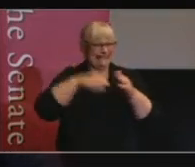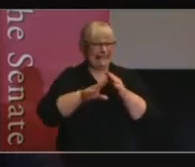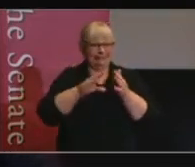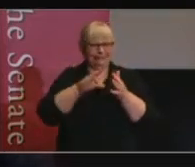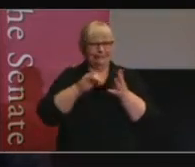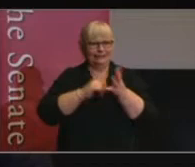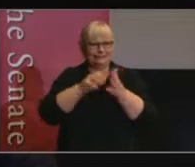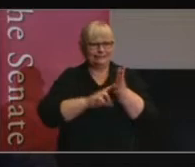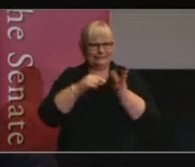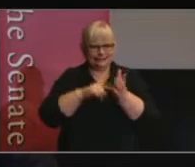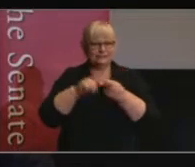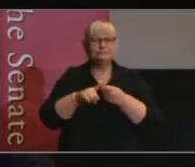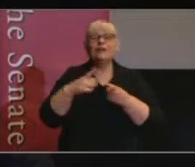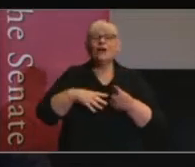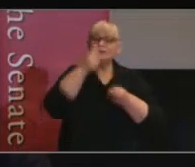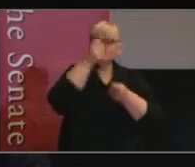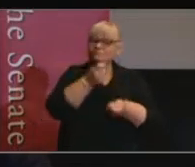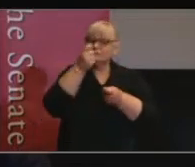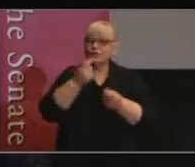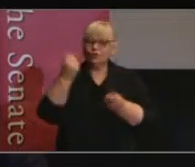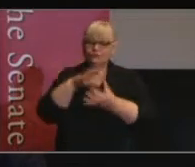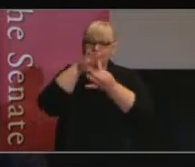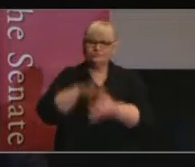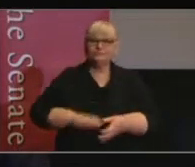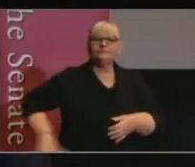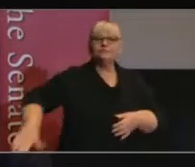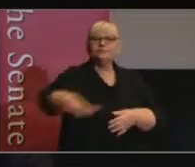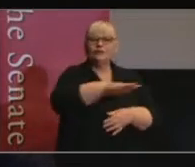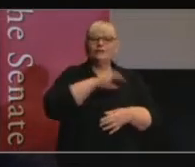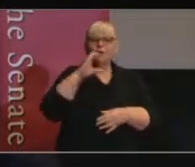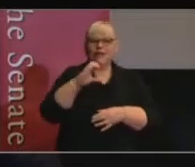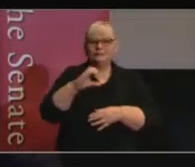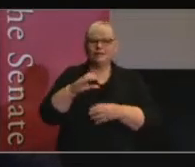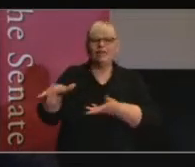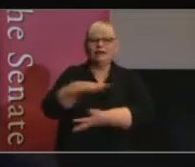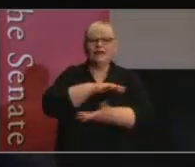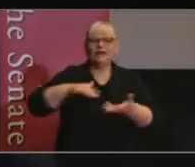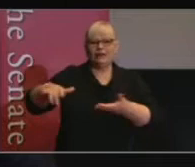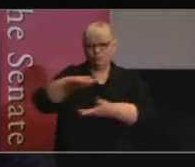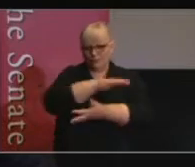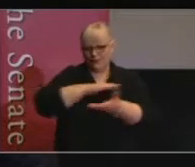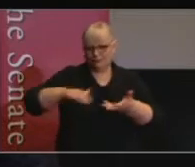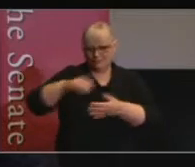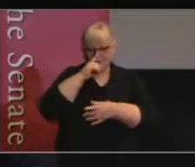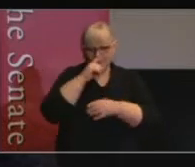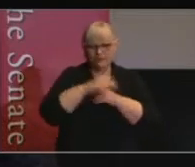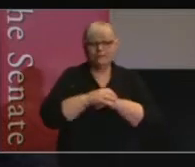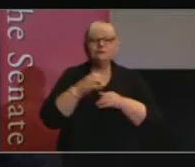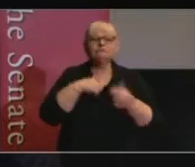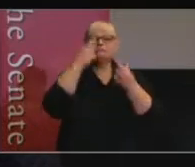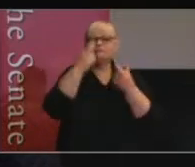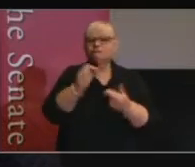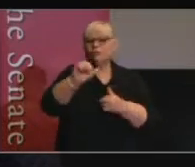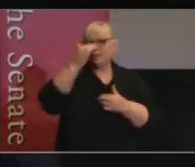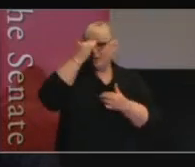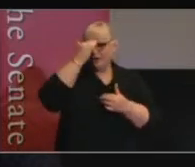I'm like to begin by acknowledging the traditional custodians of the Canberra area, the Ngunnawal and Ngambri peoples and pay my respect